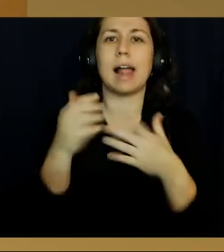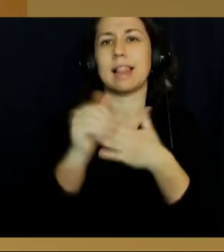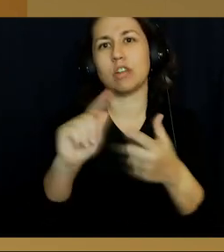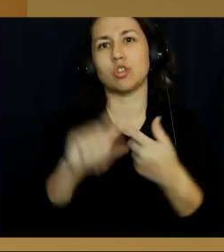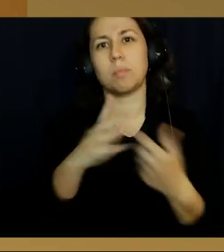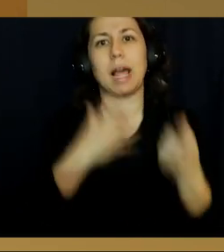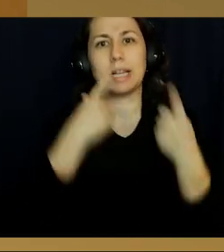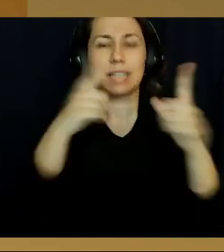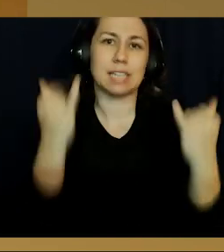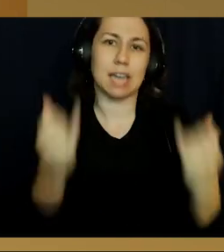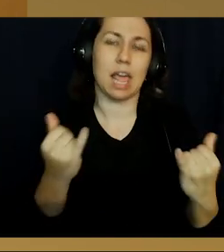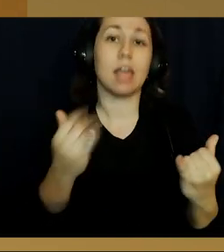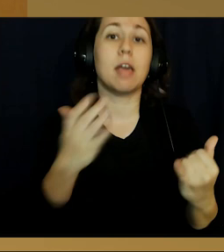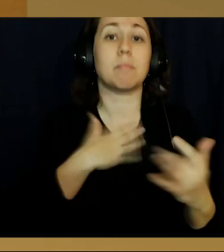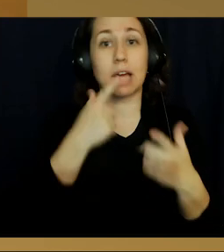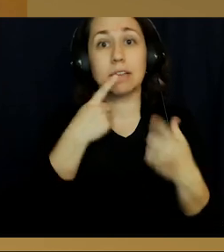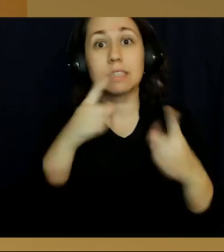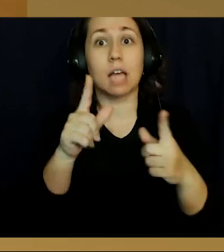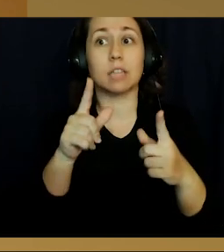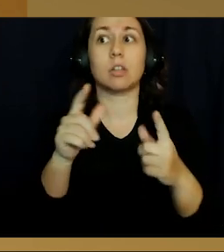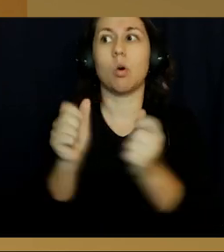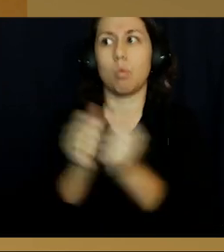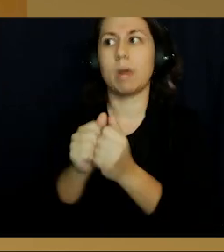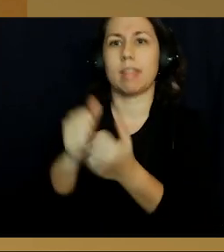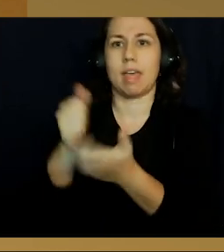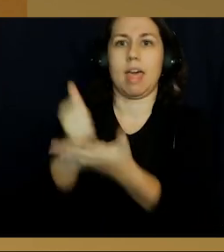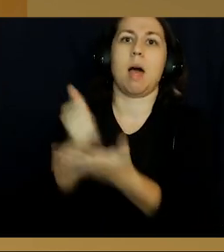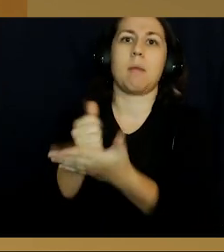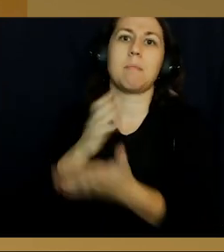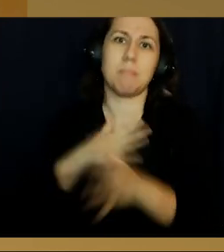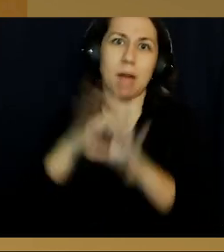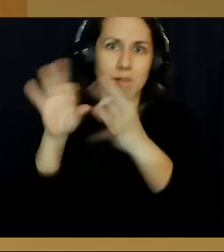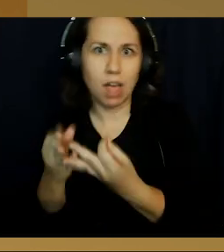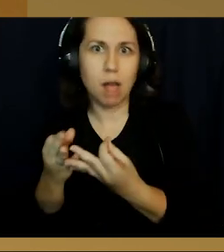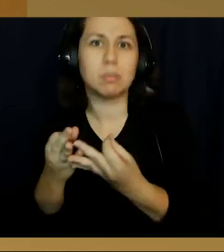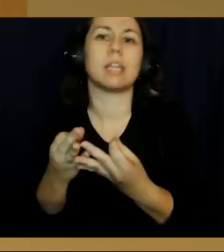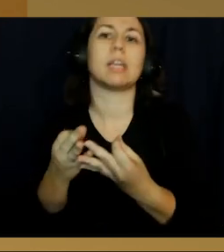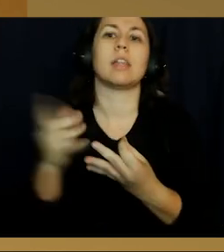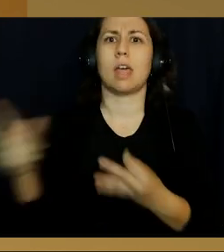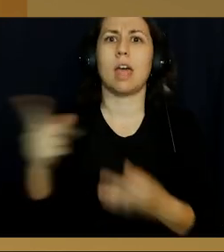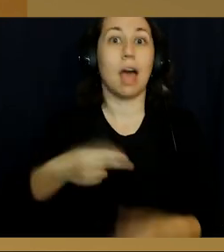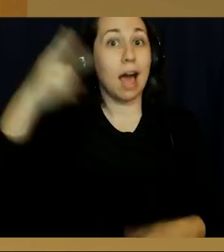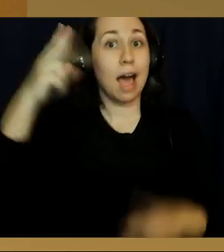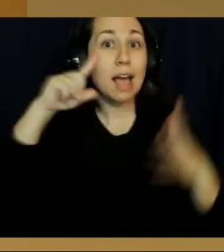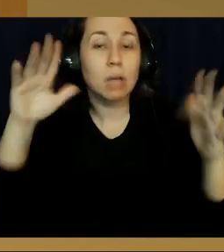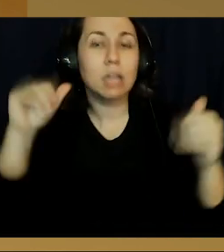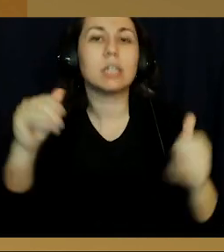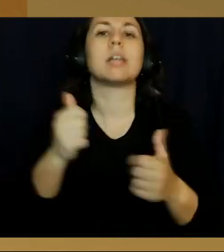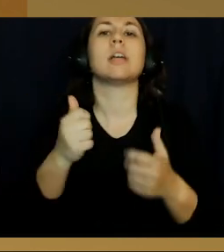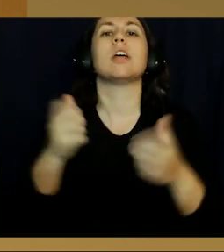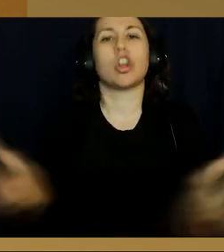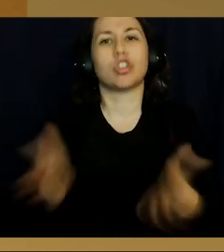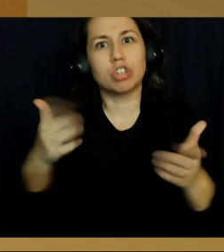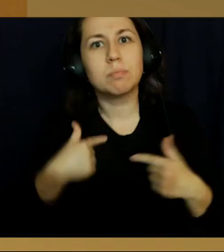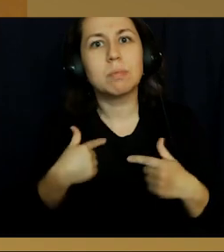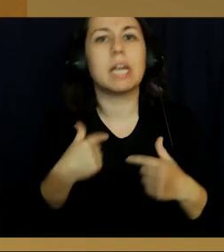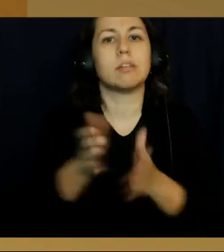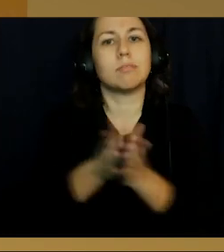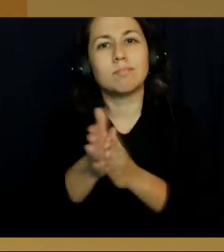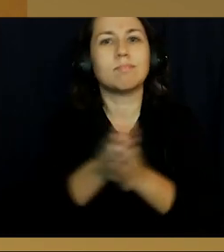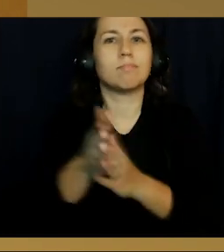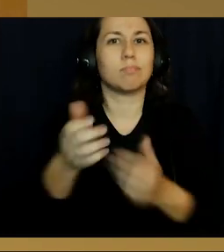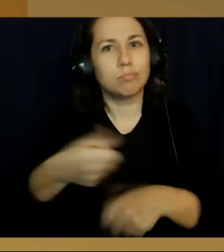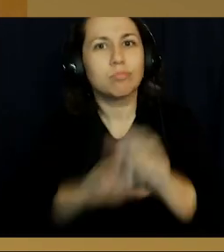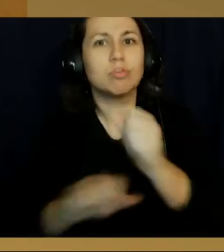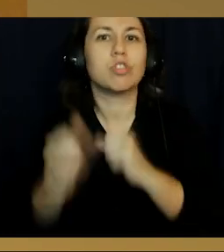and encouraging, which led to my success today. My success today is also with the help and support of my family members. Their high expectation for me